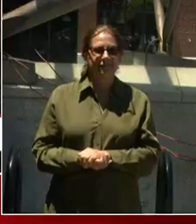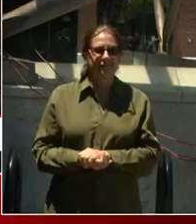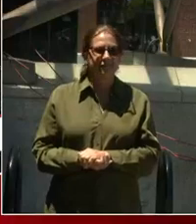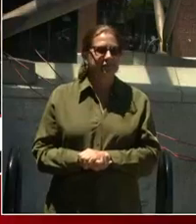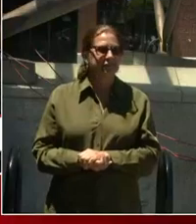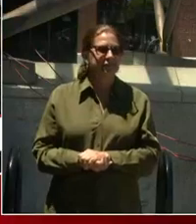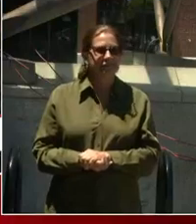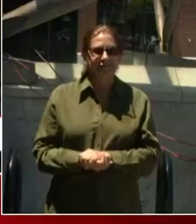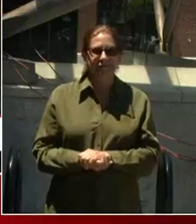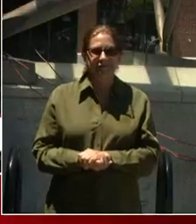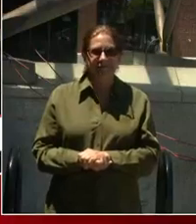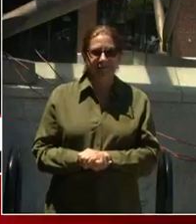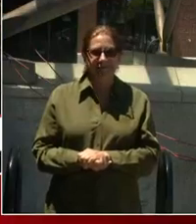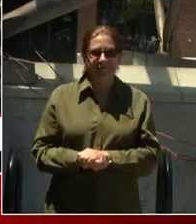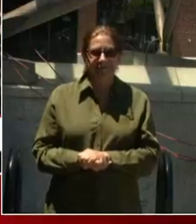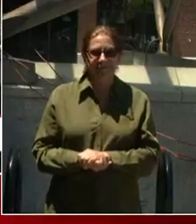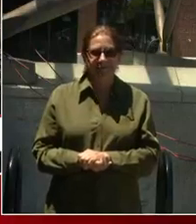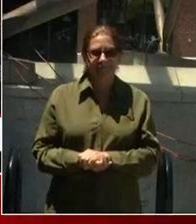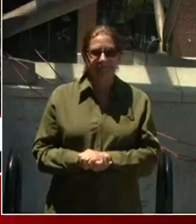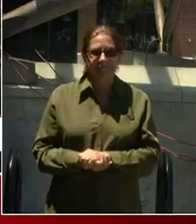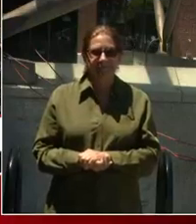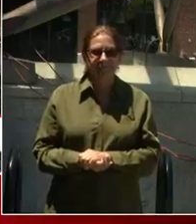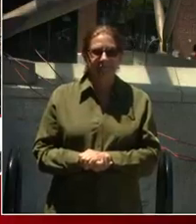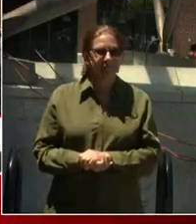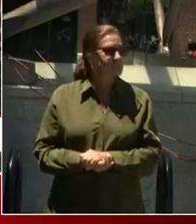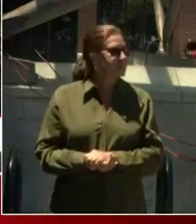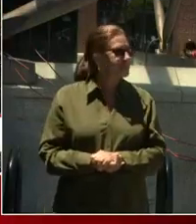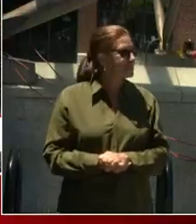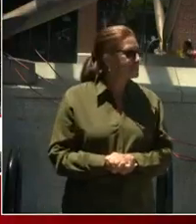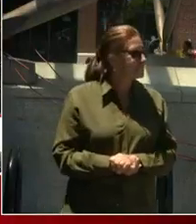Sure, ma'am. And let me first...